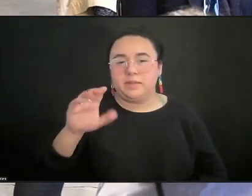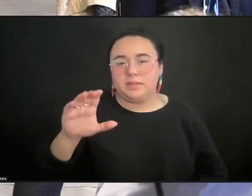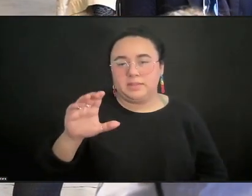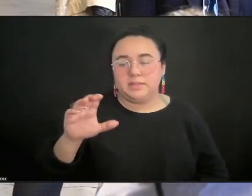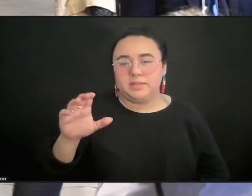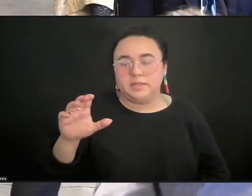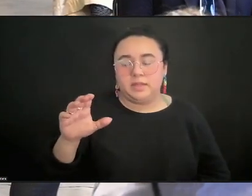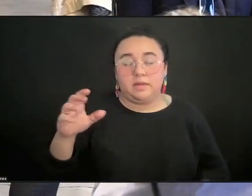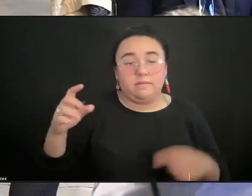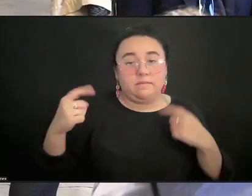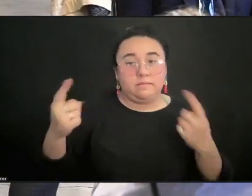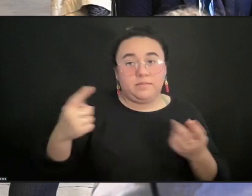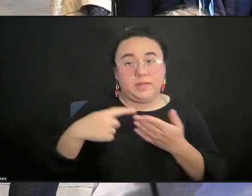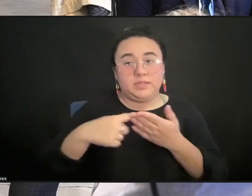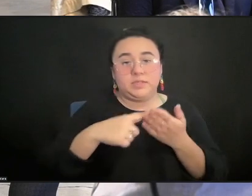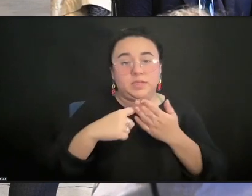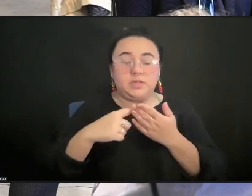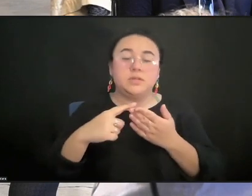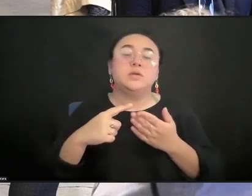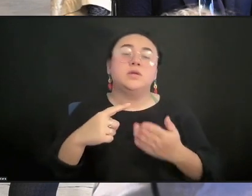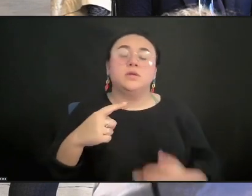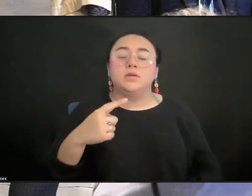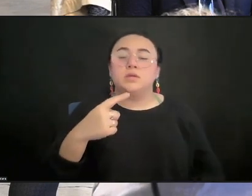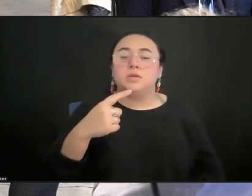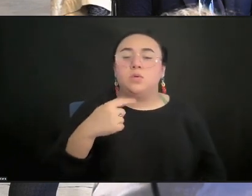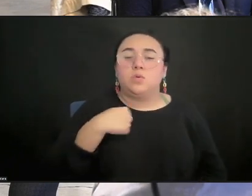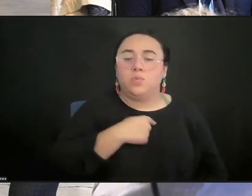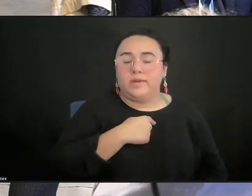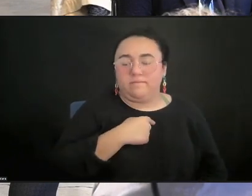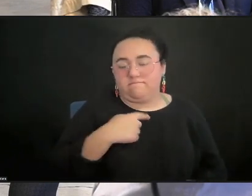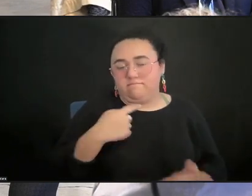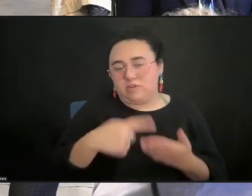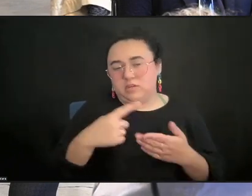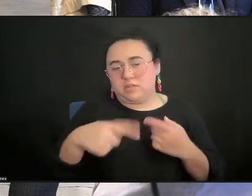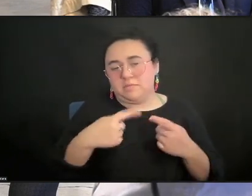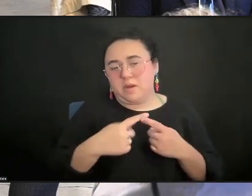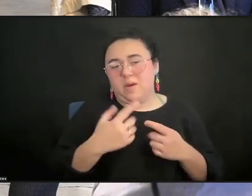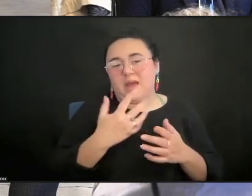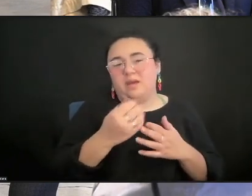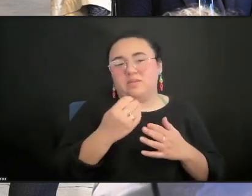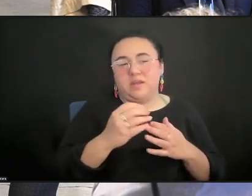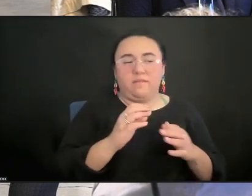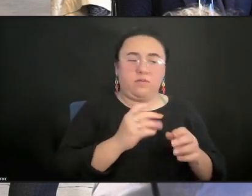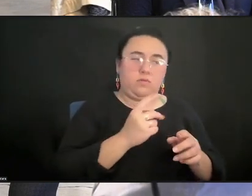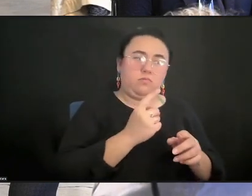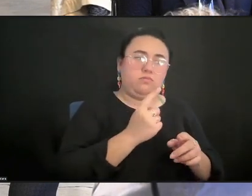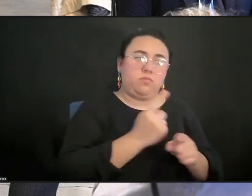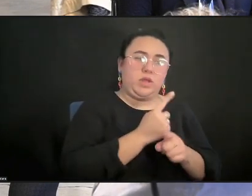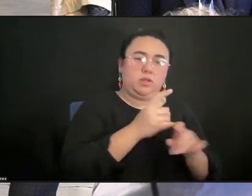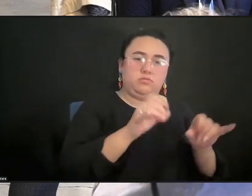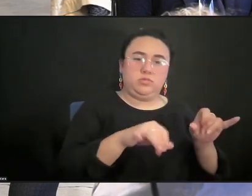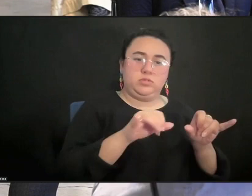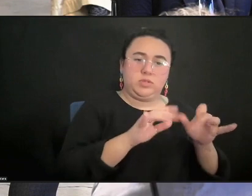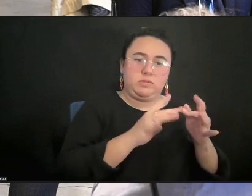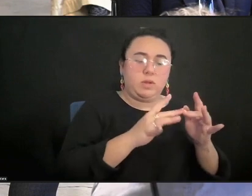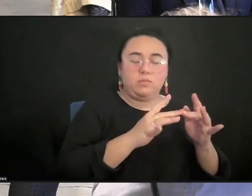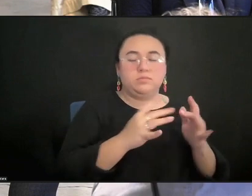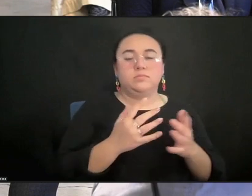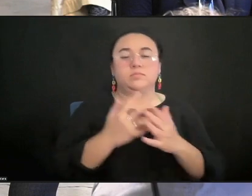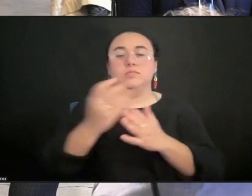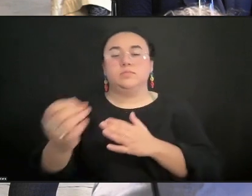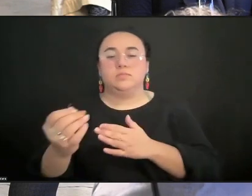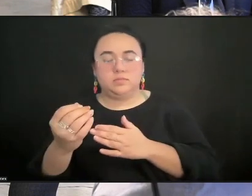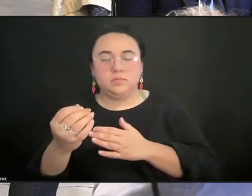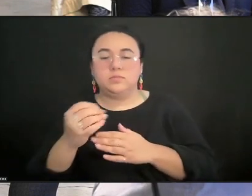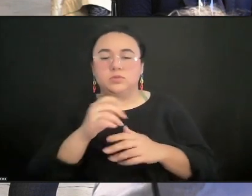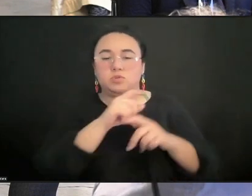We've been talking about going outside of our normal networks to create partnerships outside of the traditional arts sector. And I think that that's something that